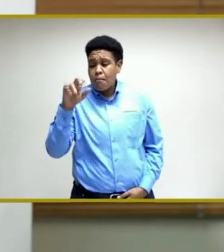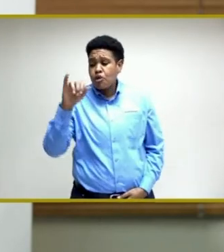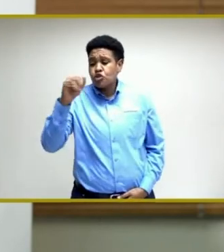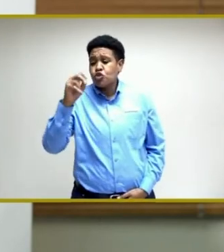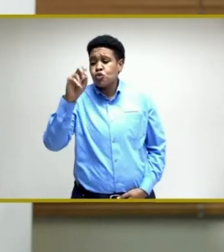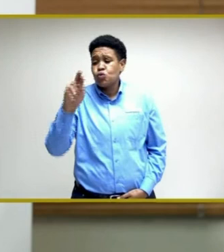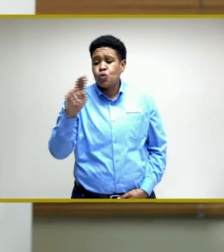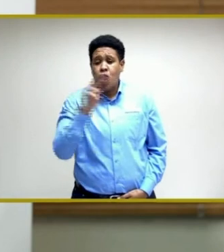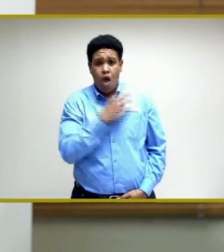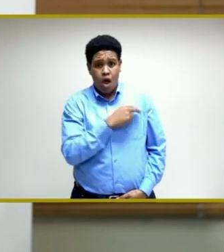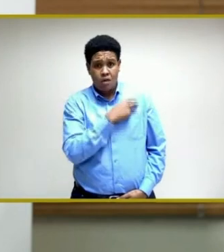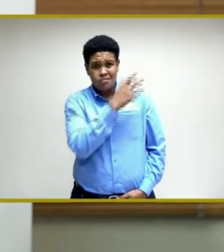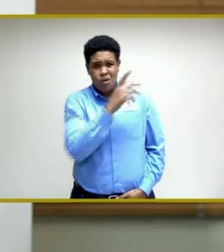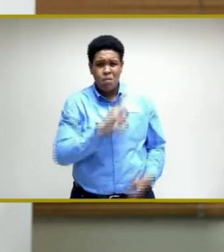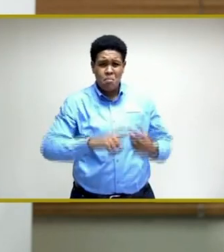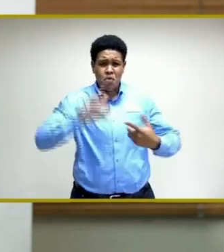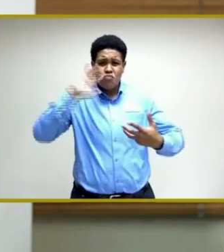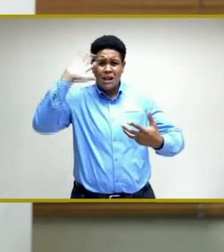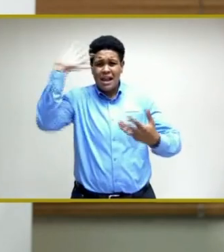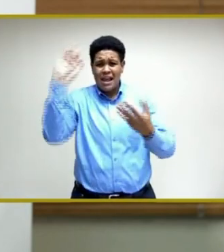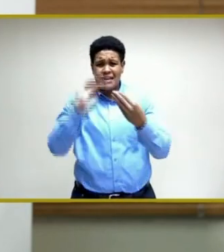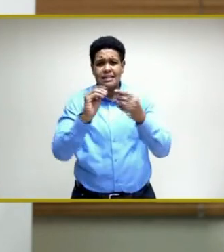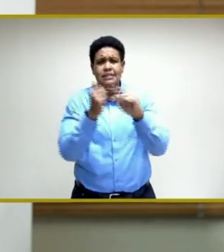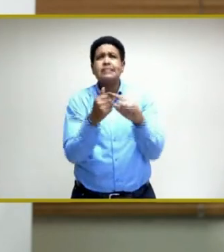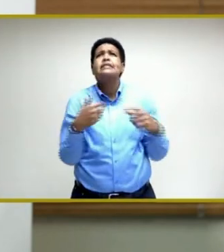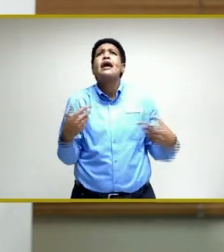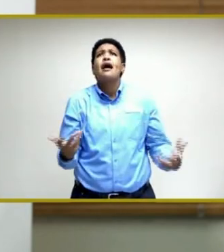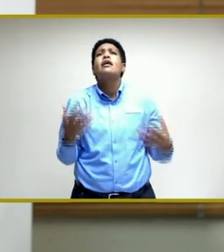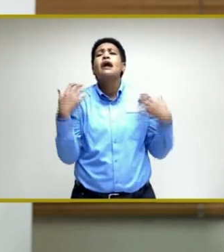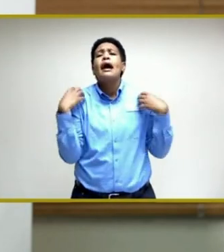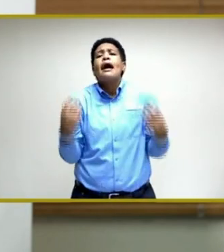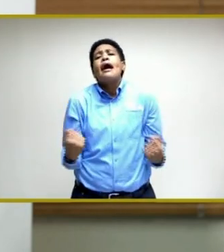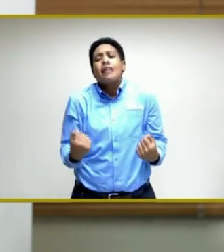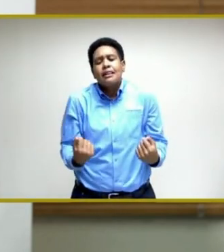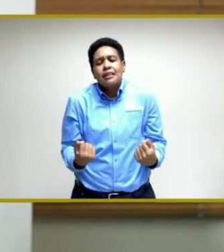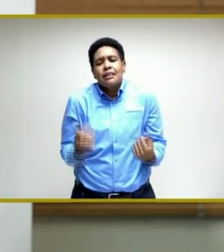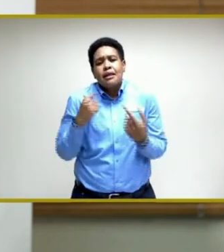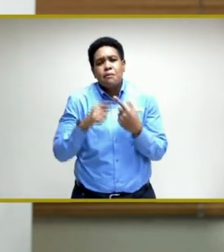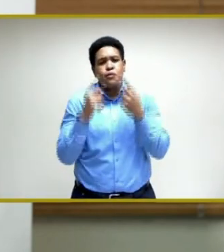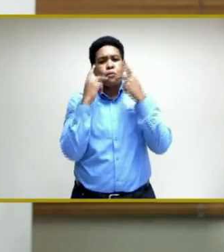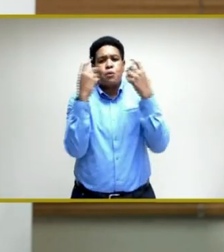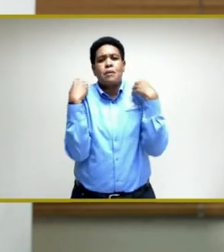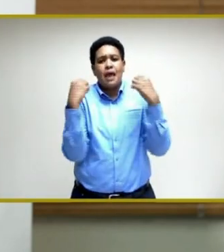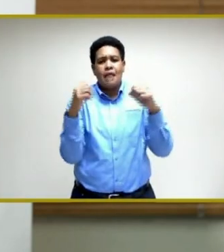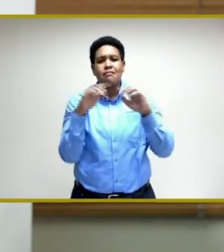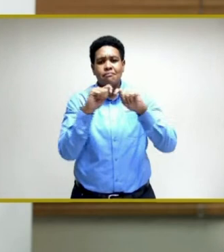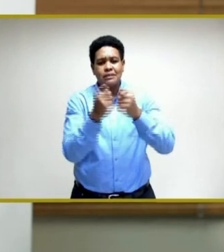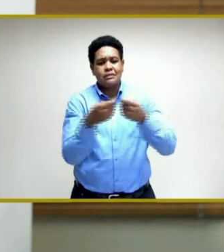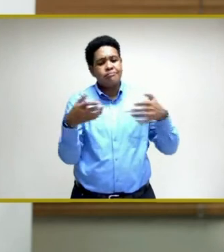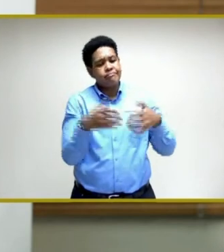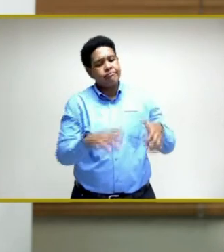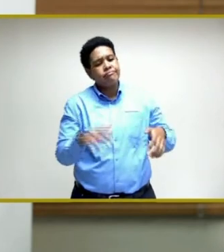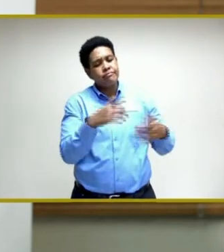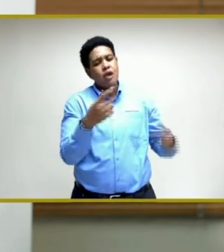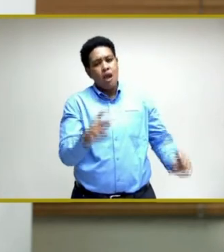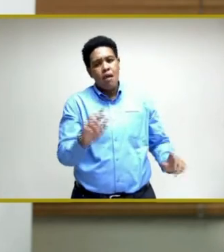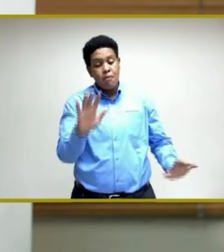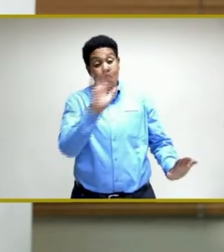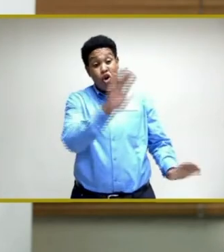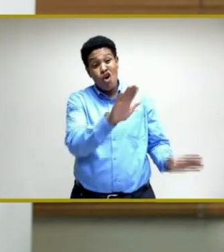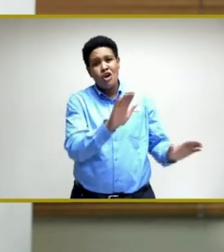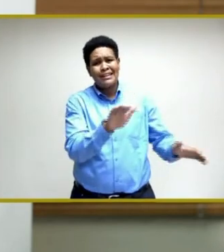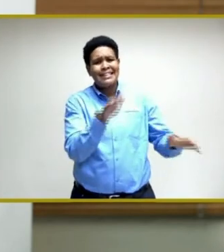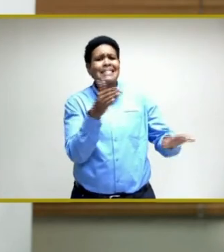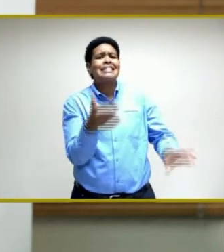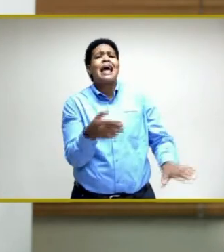and indeed, the entire health and public health fraternity. Her passing